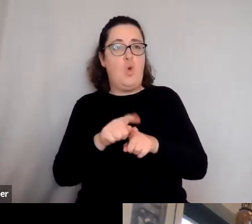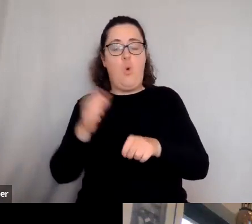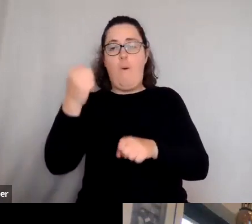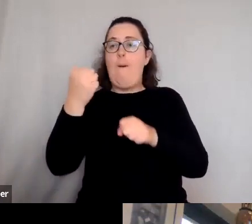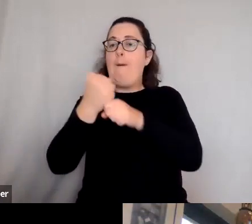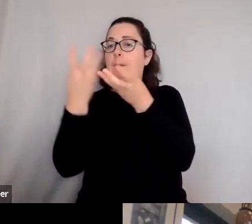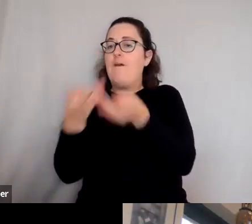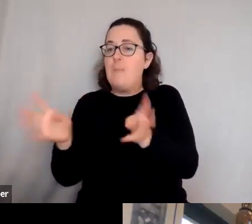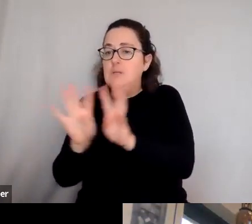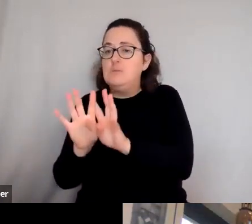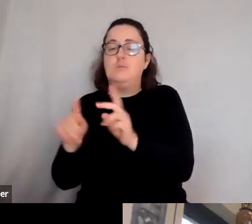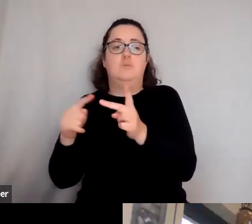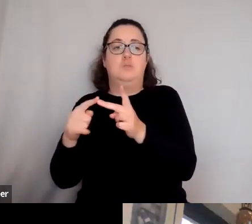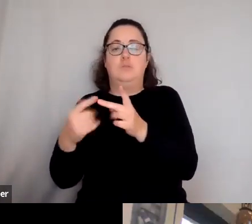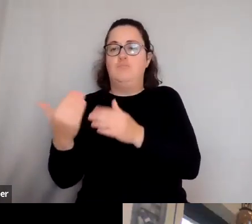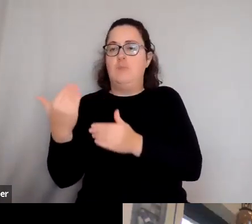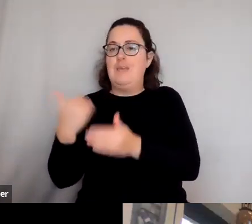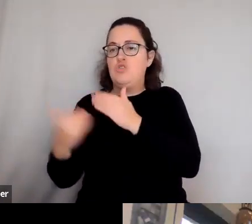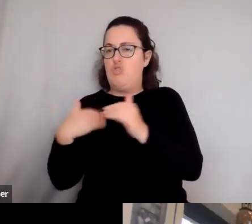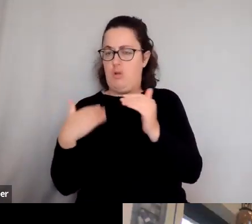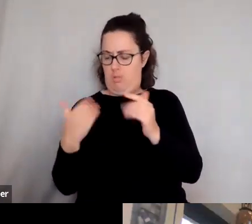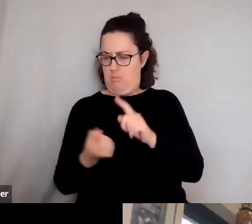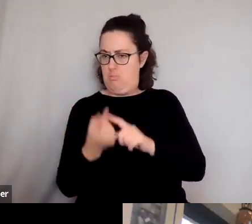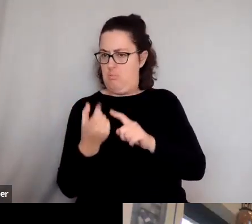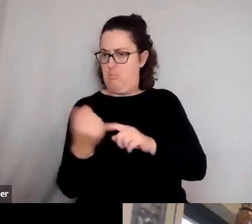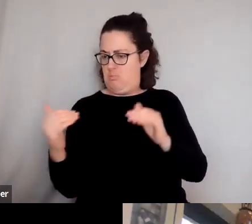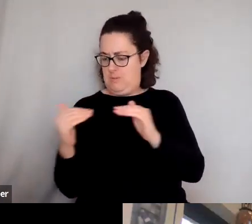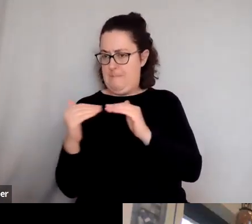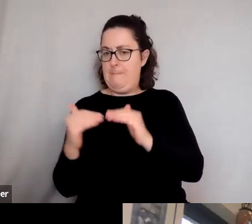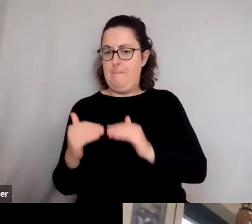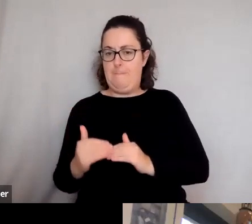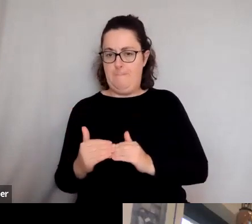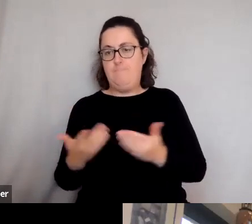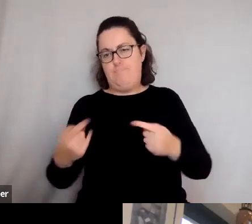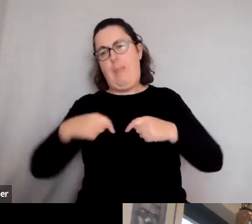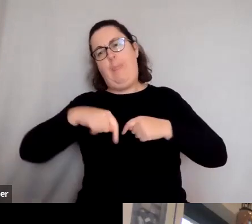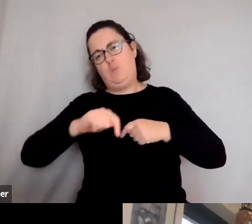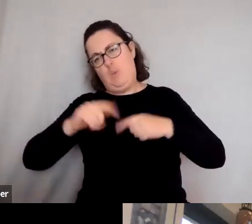historical parallels, etc. Obviously, this has been a week about America.